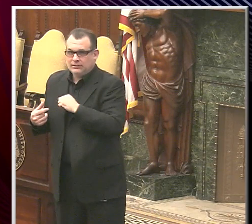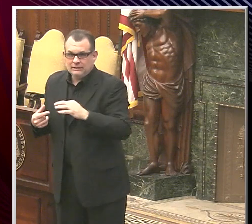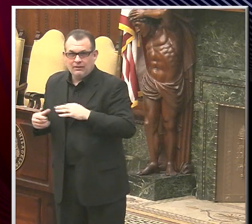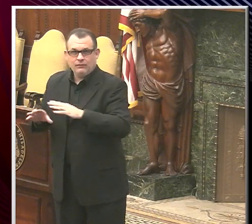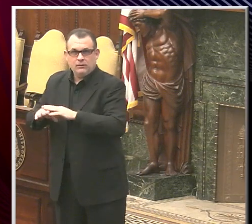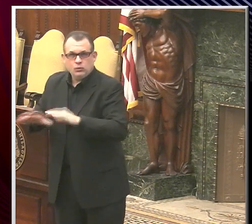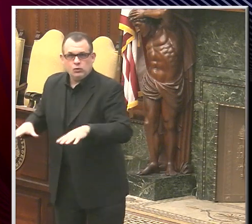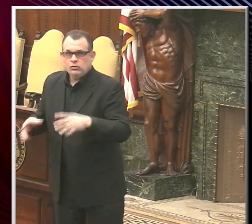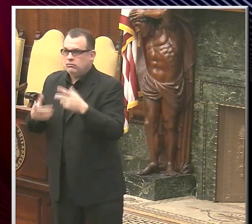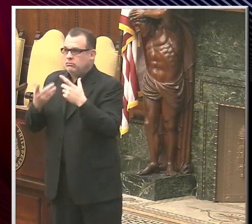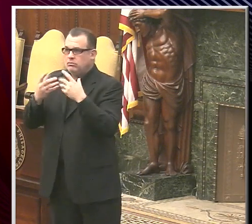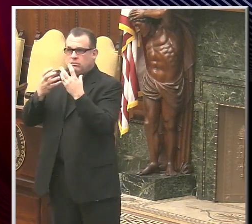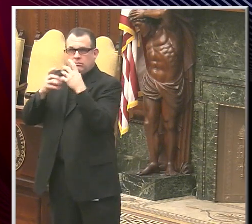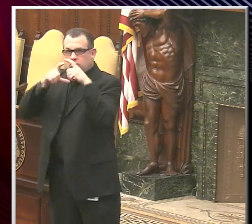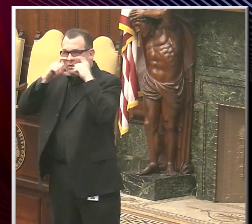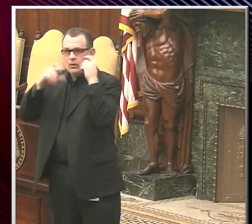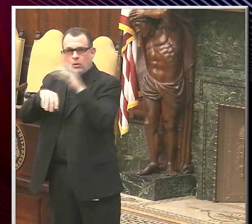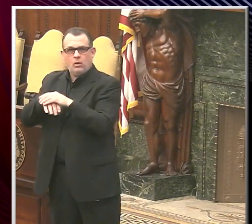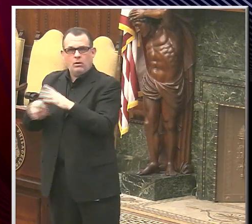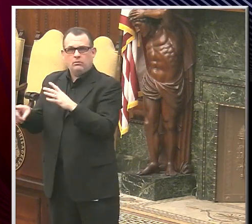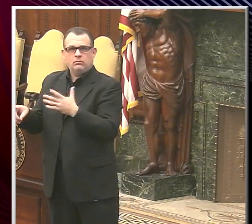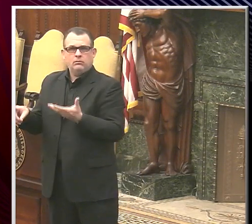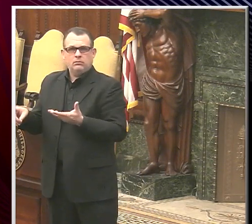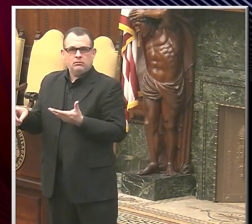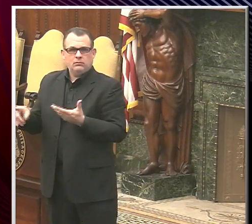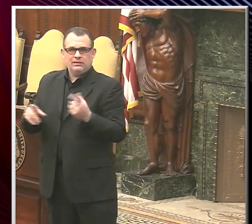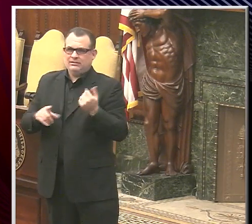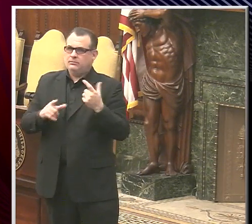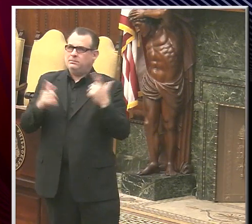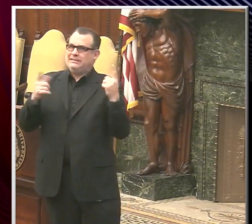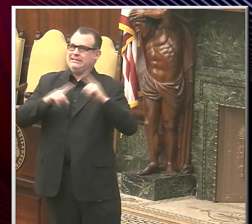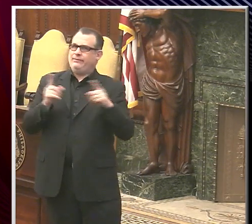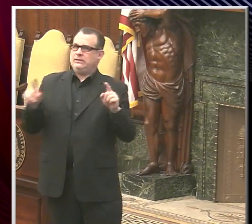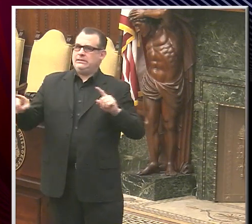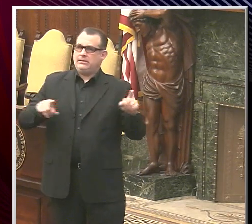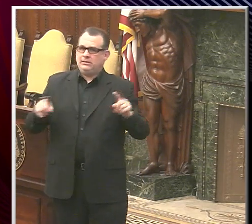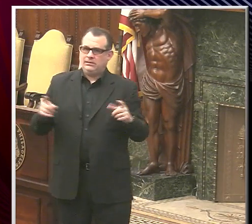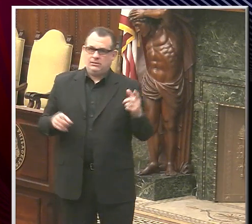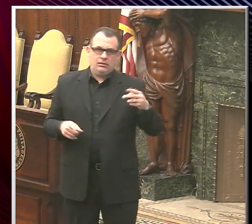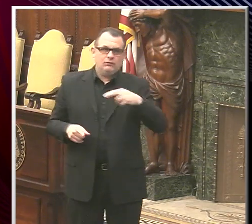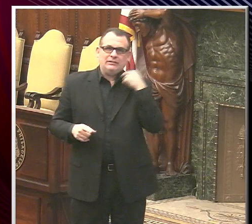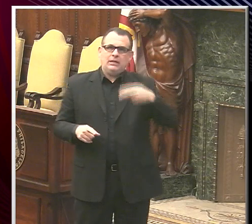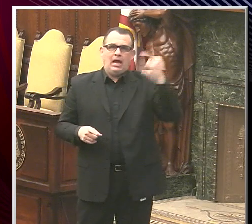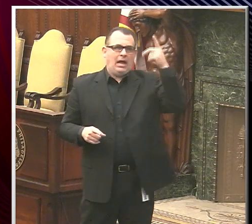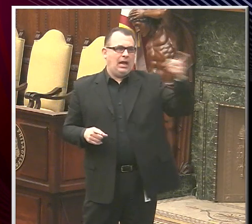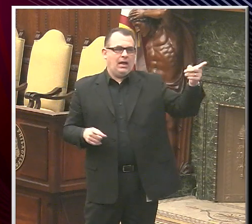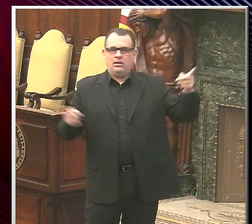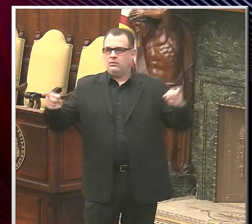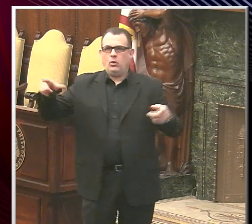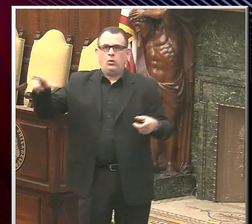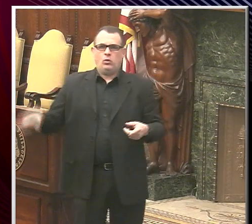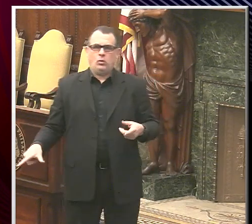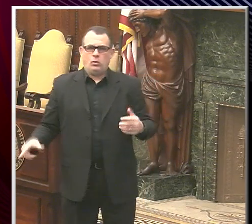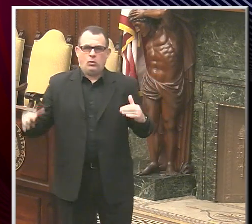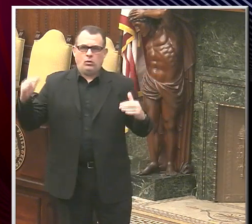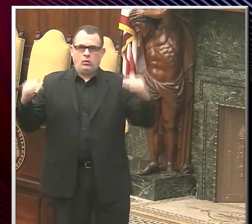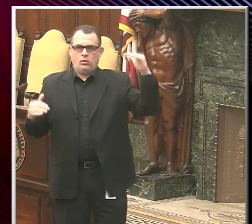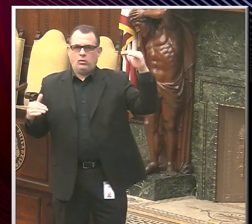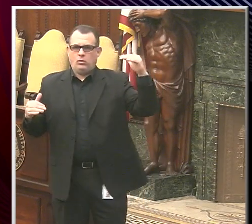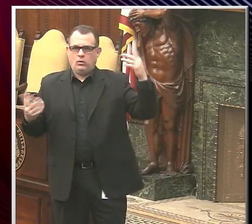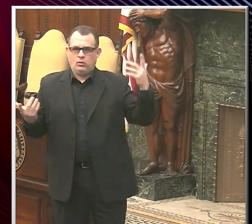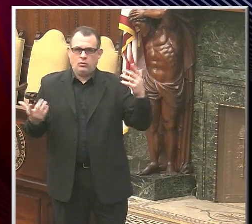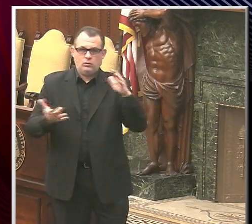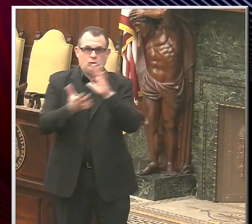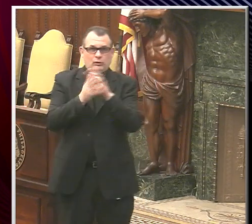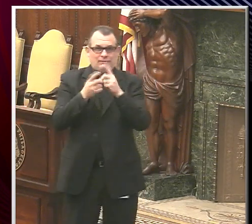wearing masks the entire time. So the risk should be substantially less there. I think ventilation is a good thing. I know that the school district is moving